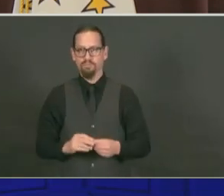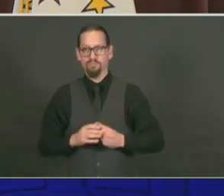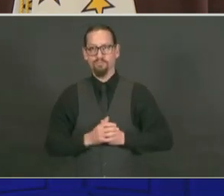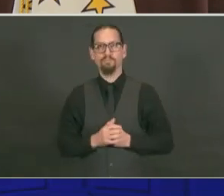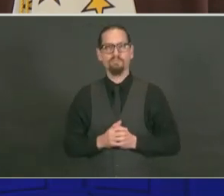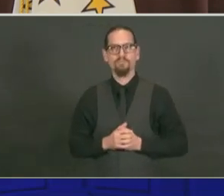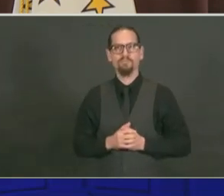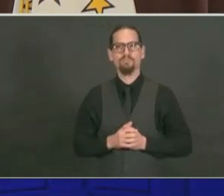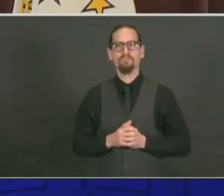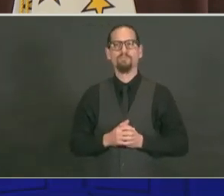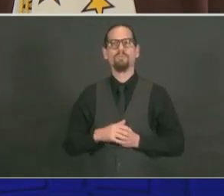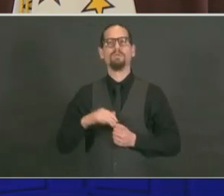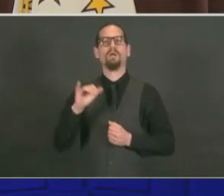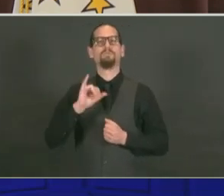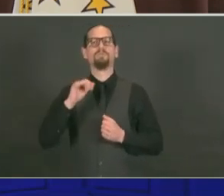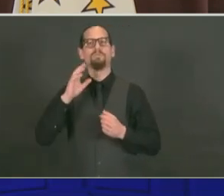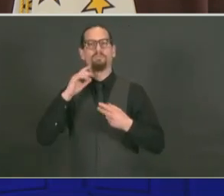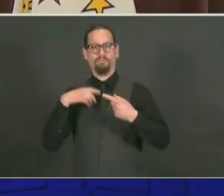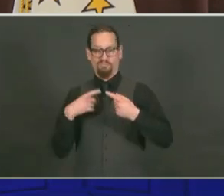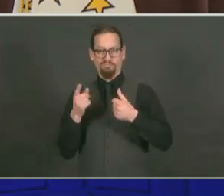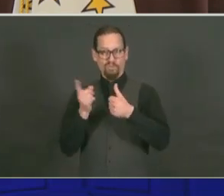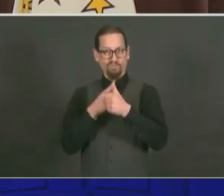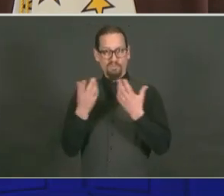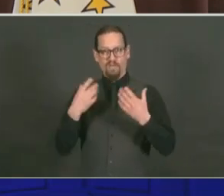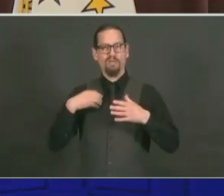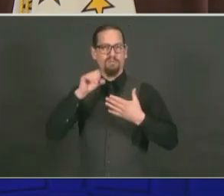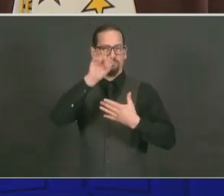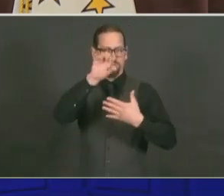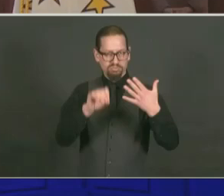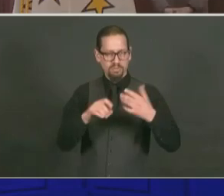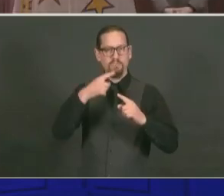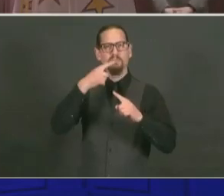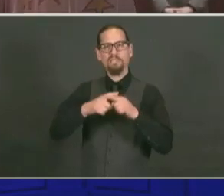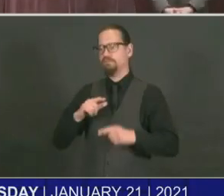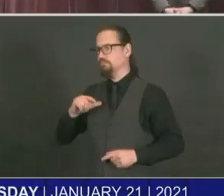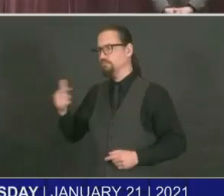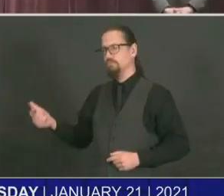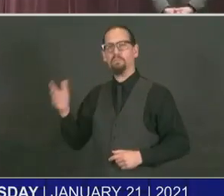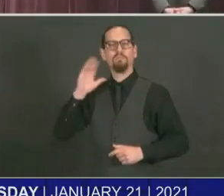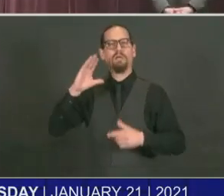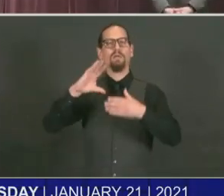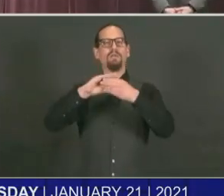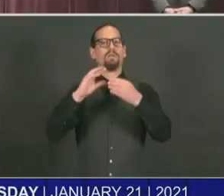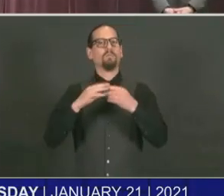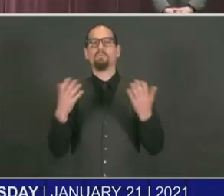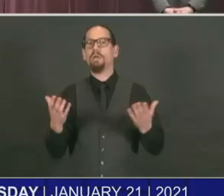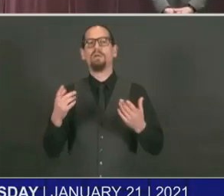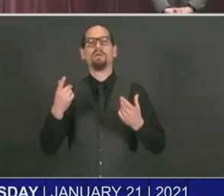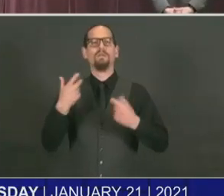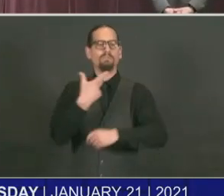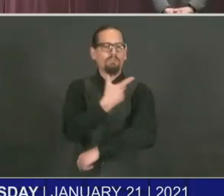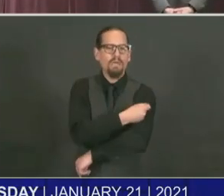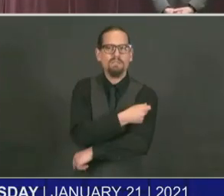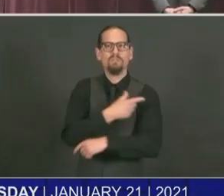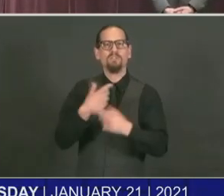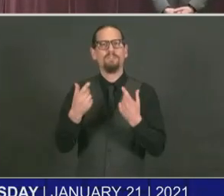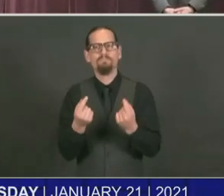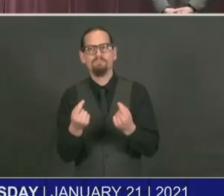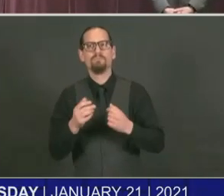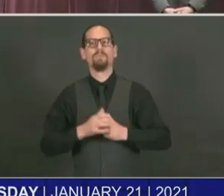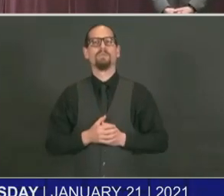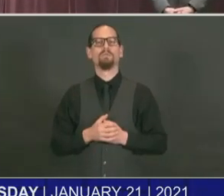what's been going on, and we are also joined by Director Brett Smiley from the Rhode Island Department of